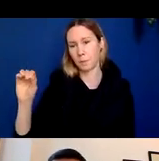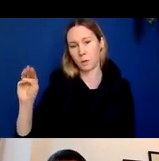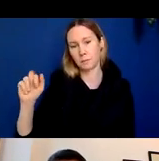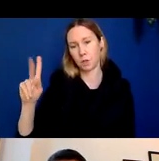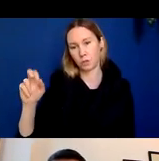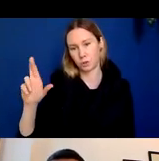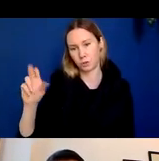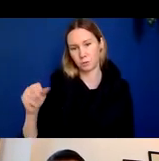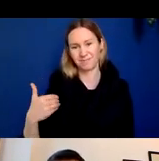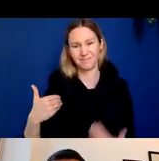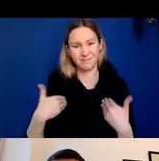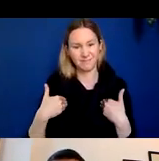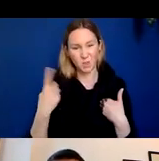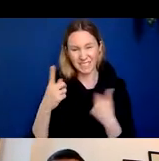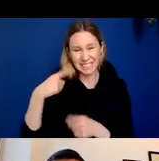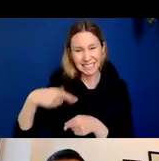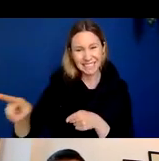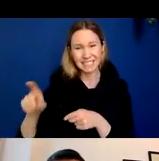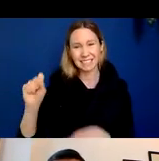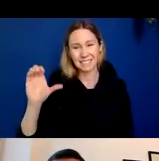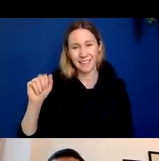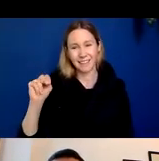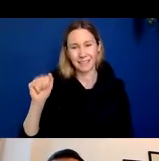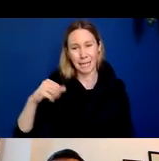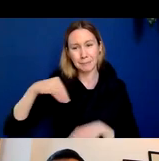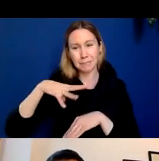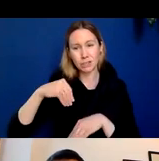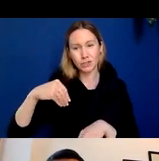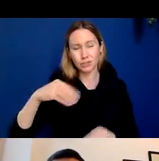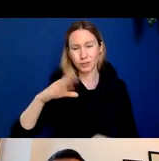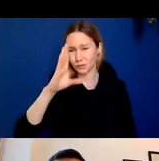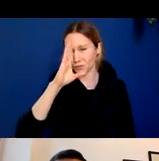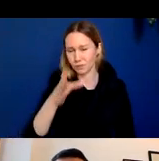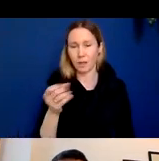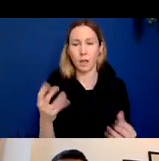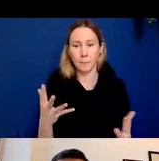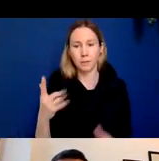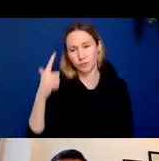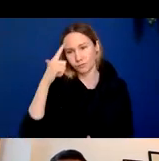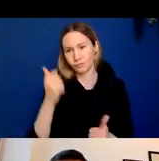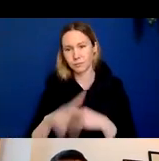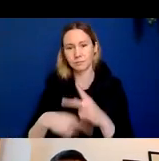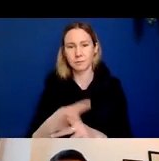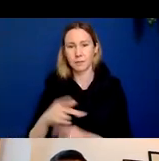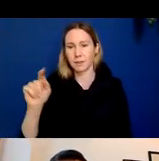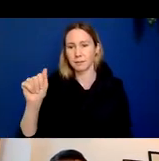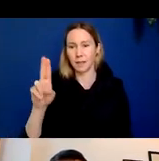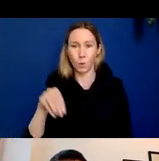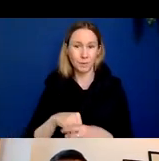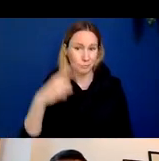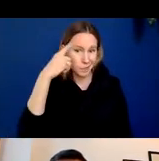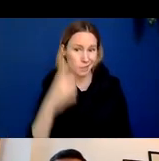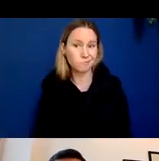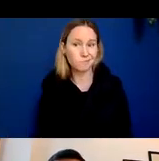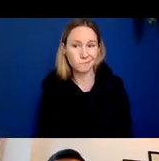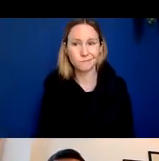as tau PET, a special brain scan that allows you to take a picture directly of the amount of Alzheimer's type tau that exists in somebody's brain.